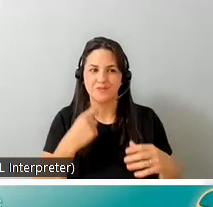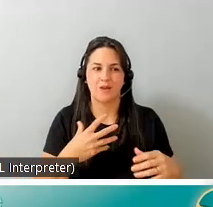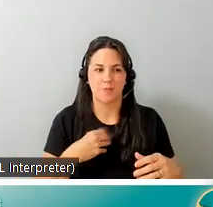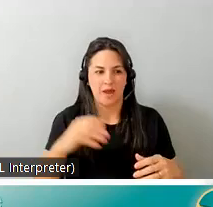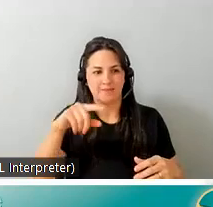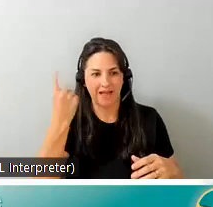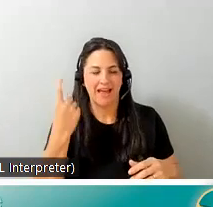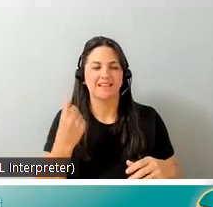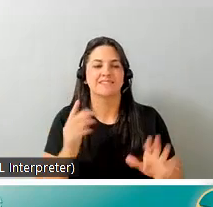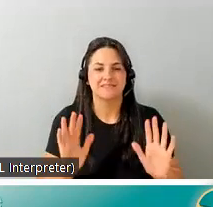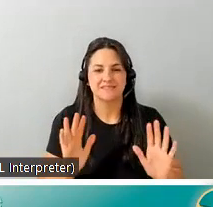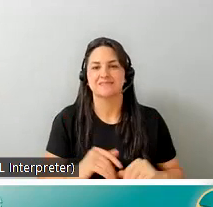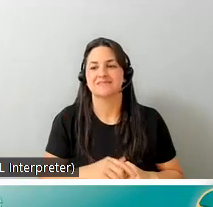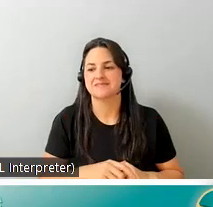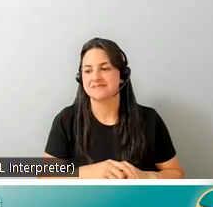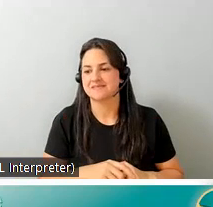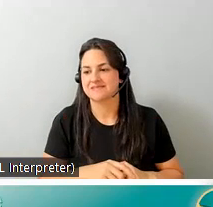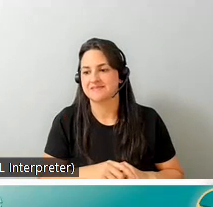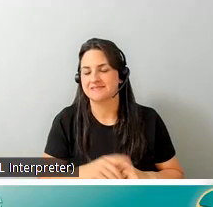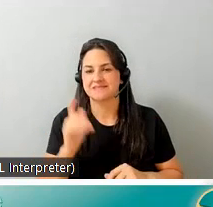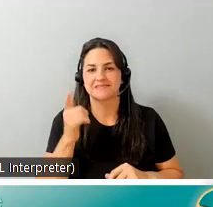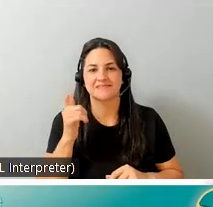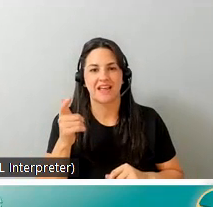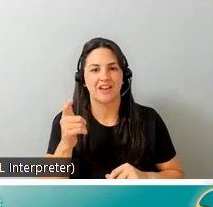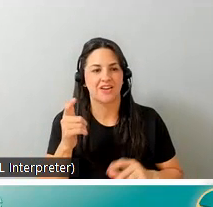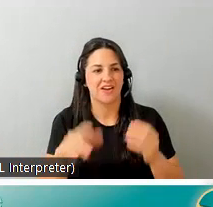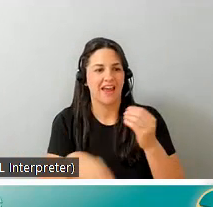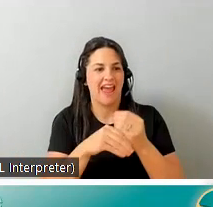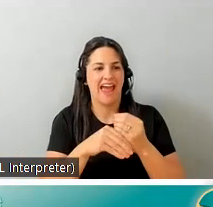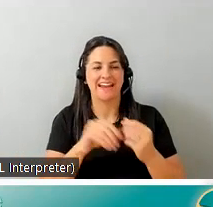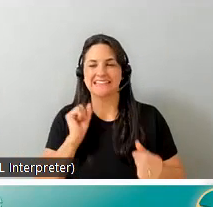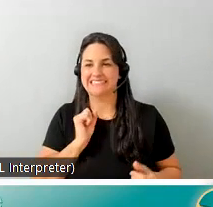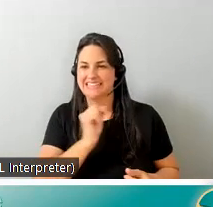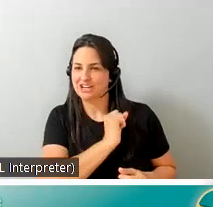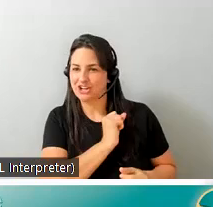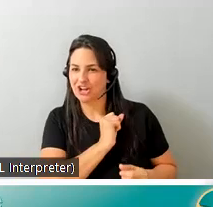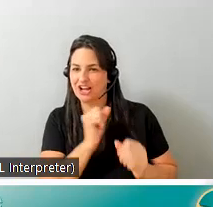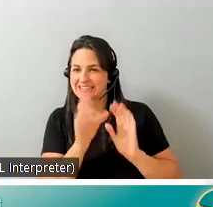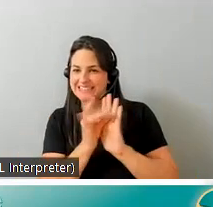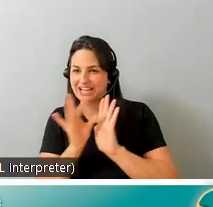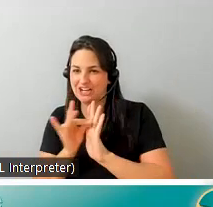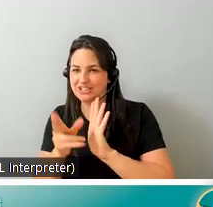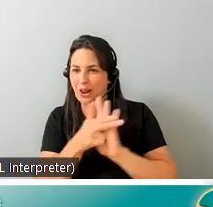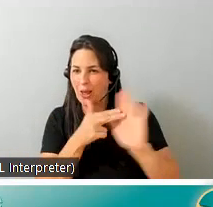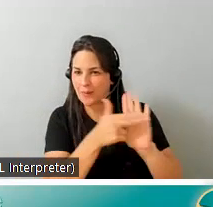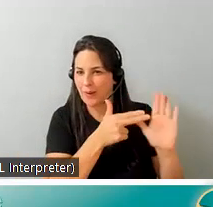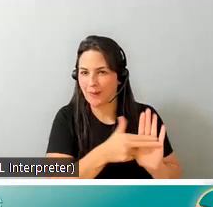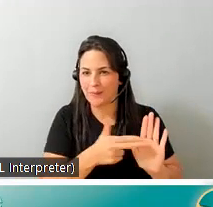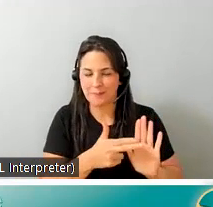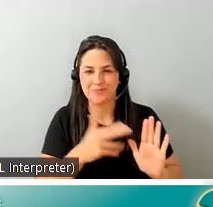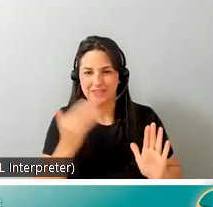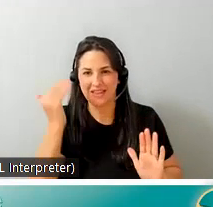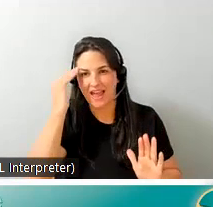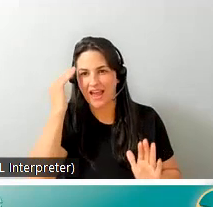black i eventually uh put um senators logos and a few other stickers i i knew some guys at the senators